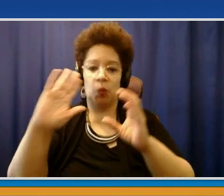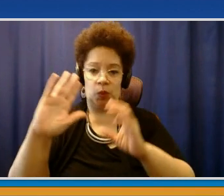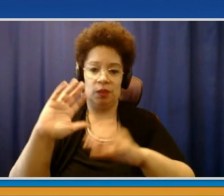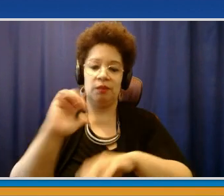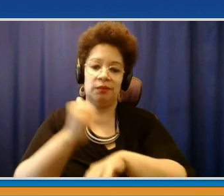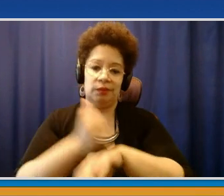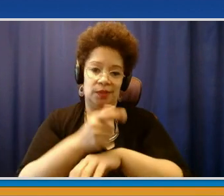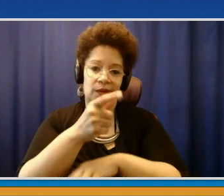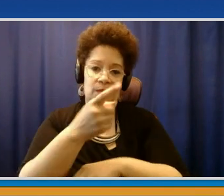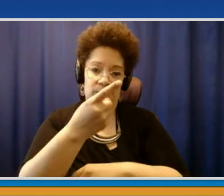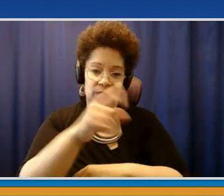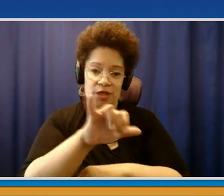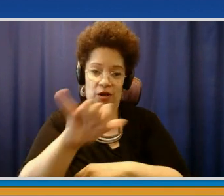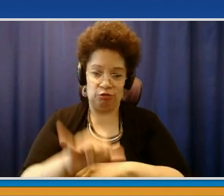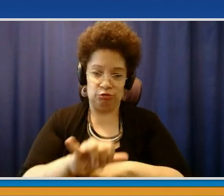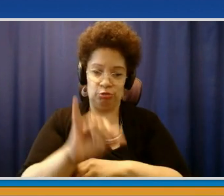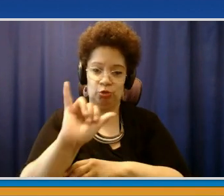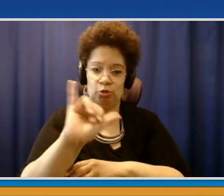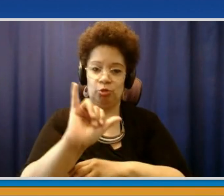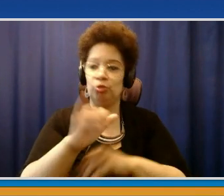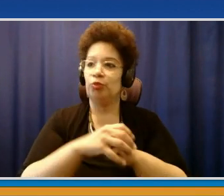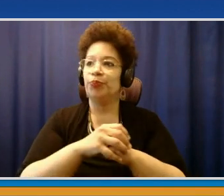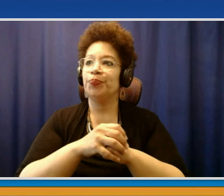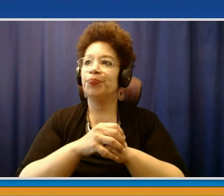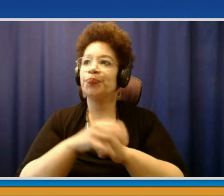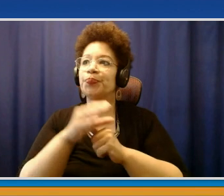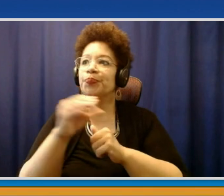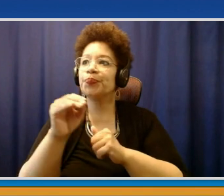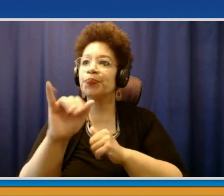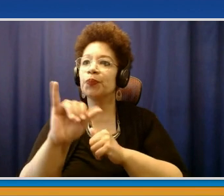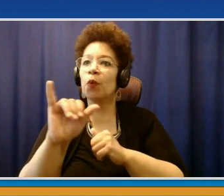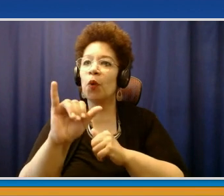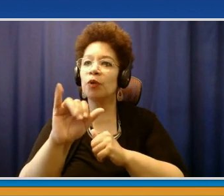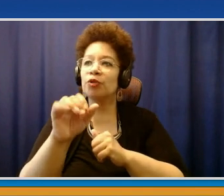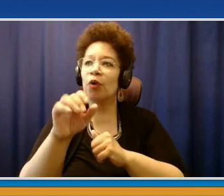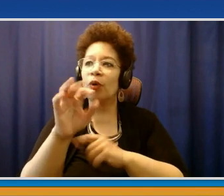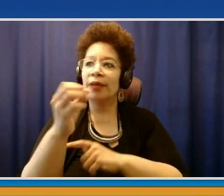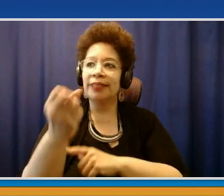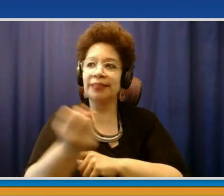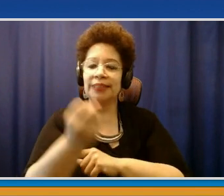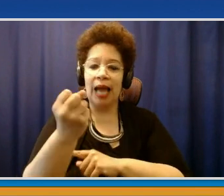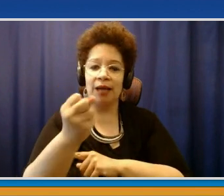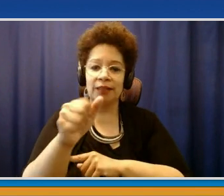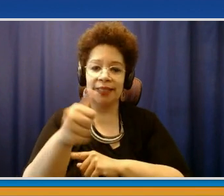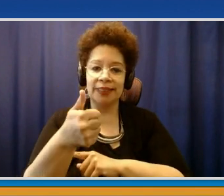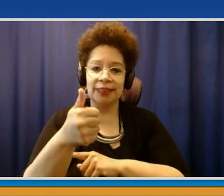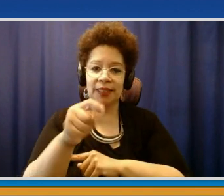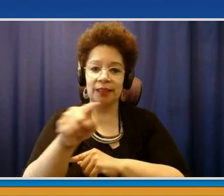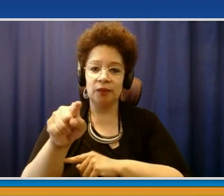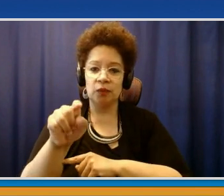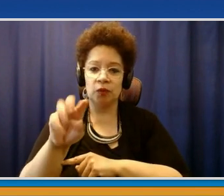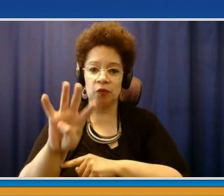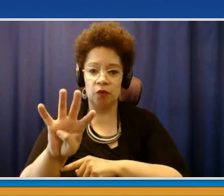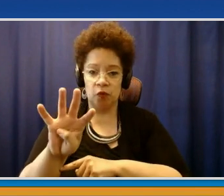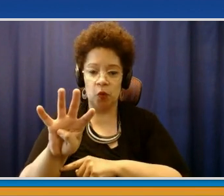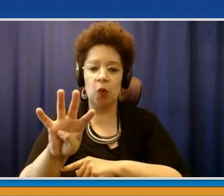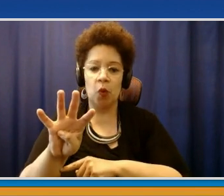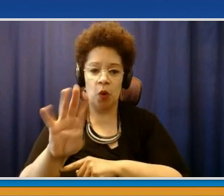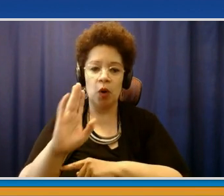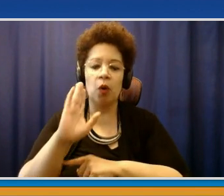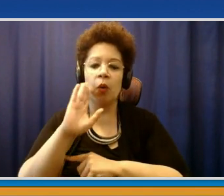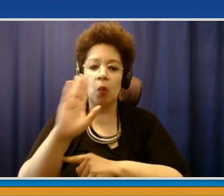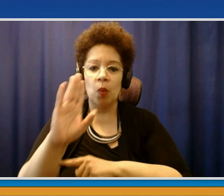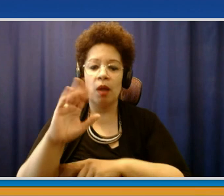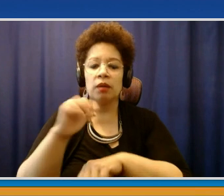Portchester on Bush Avenue, 10 to 4 on Saturday, and then the following Monday from 3 to 7.30 p.m. as we try to reach out again